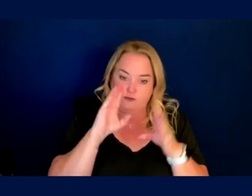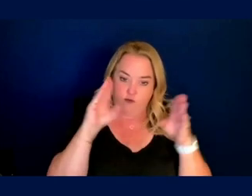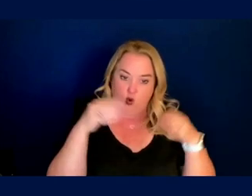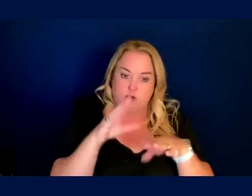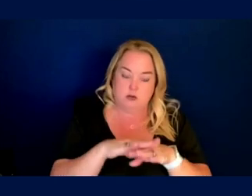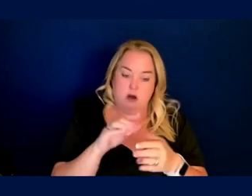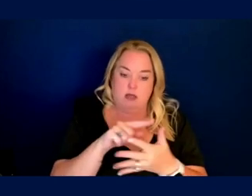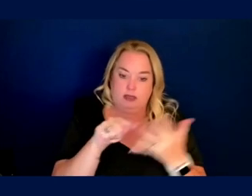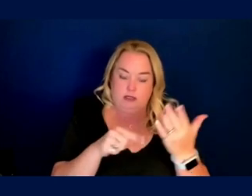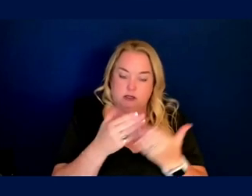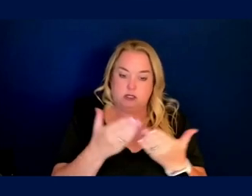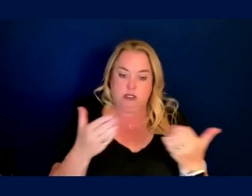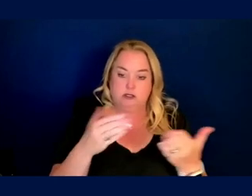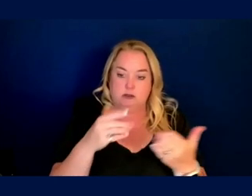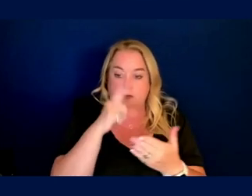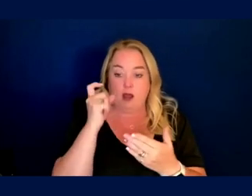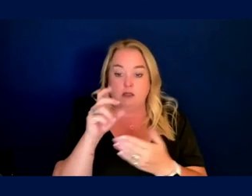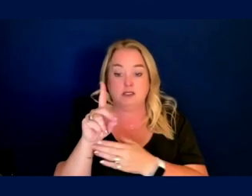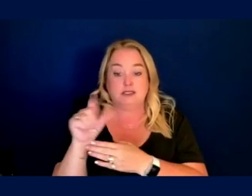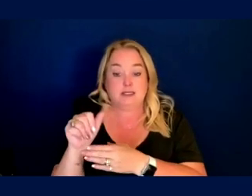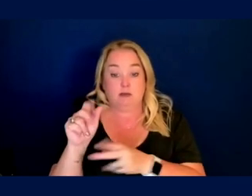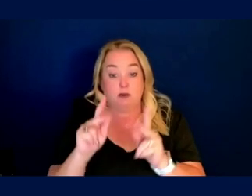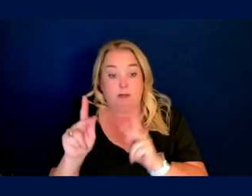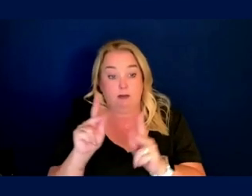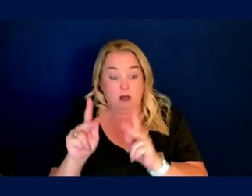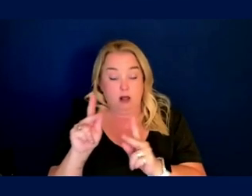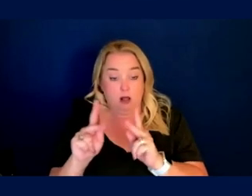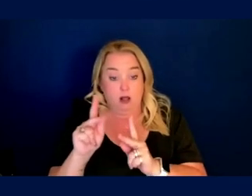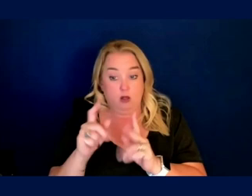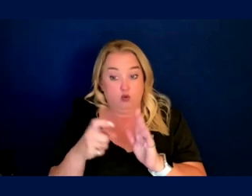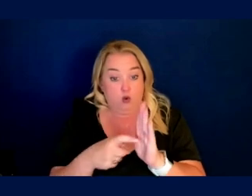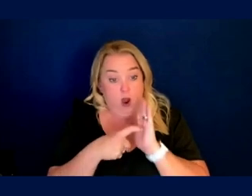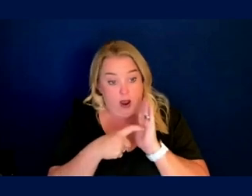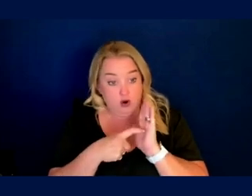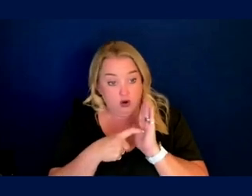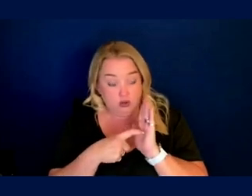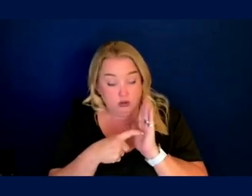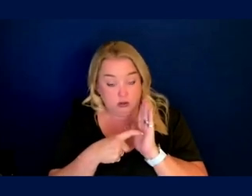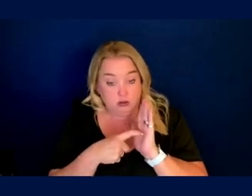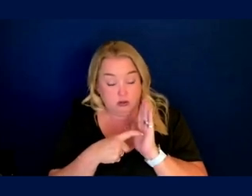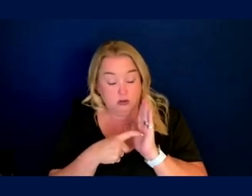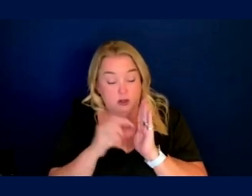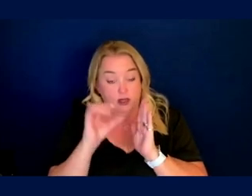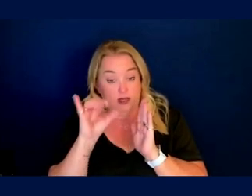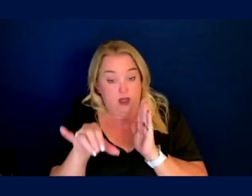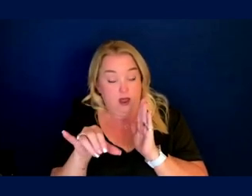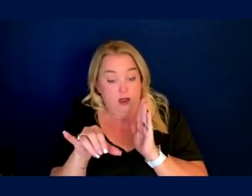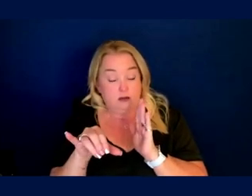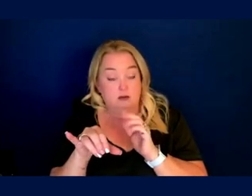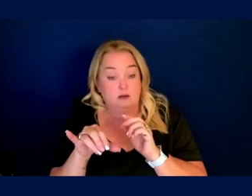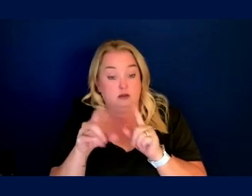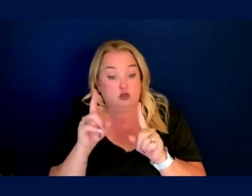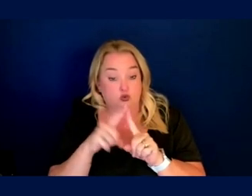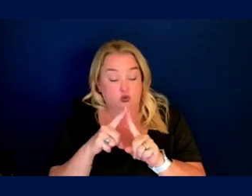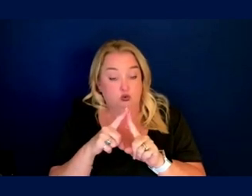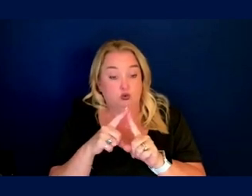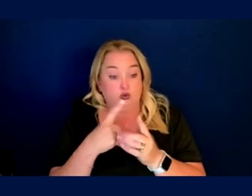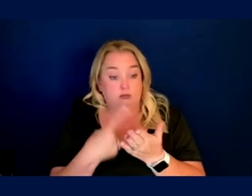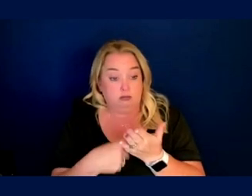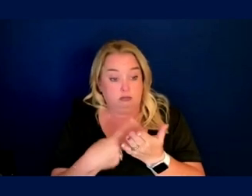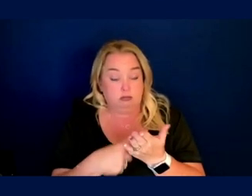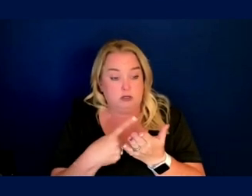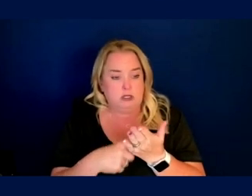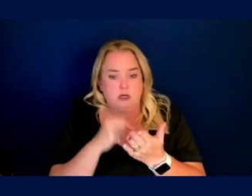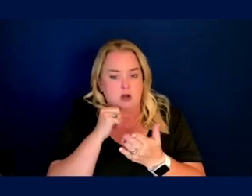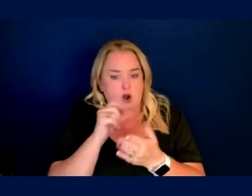the disabled community requires that particular issue be addressed is not just for them.